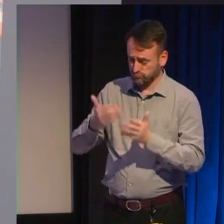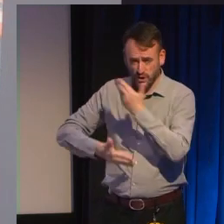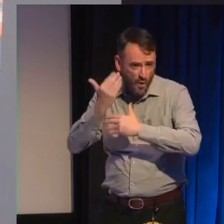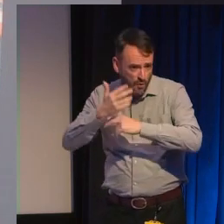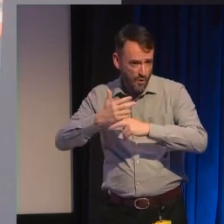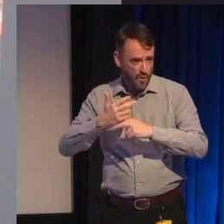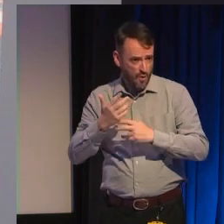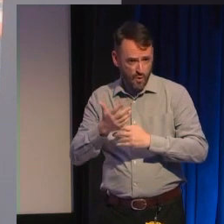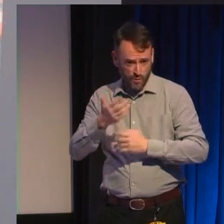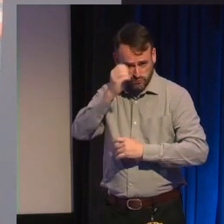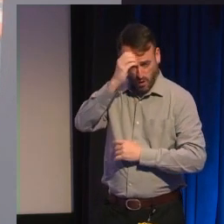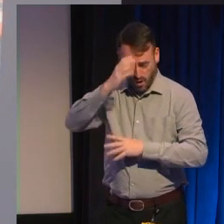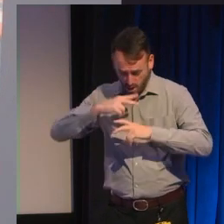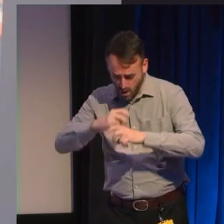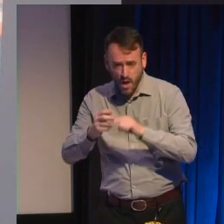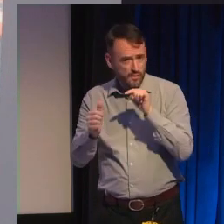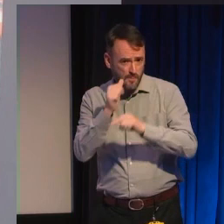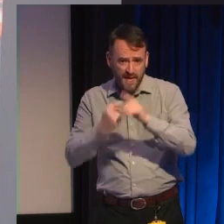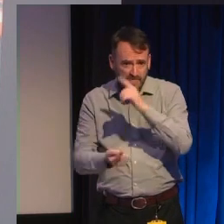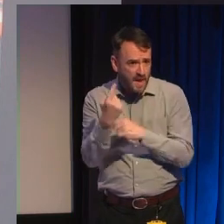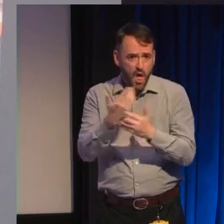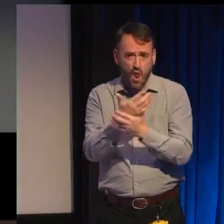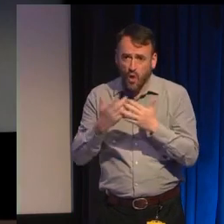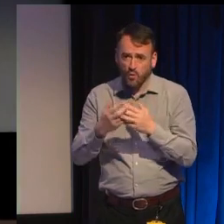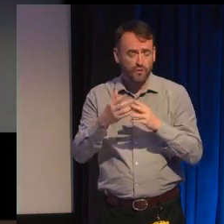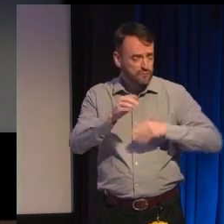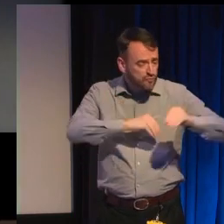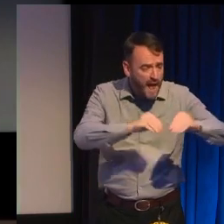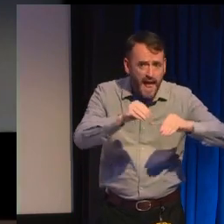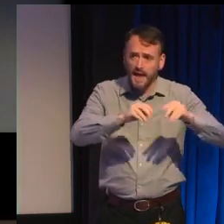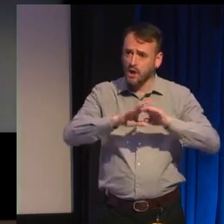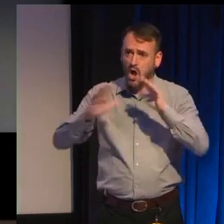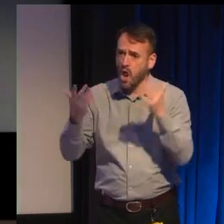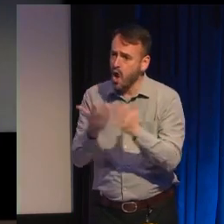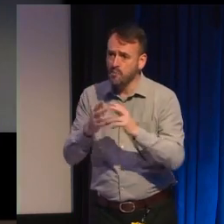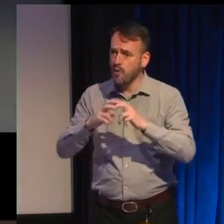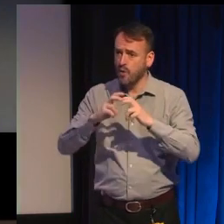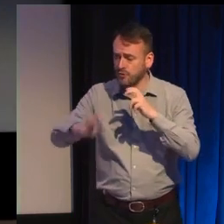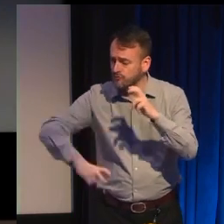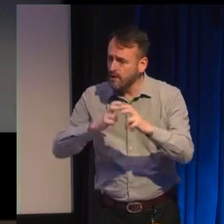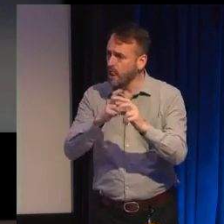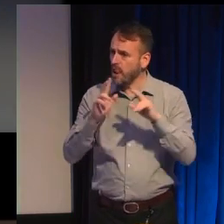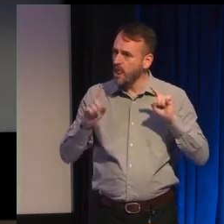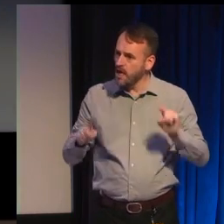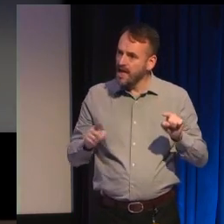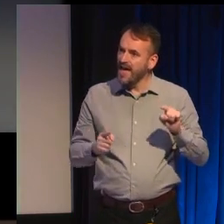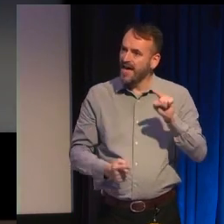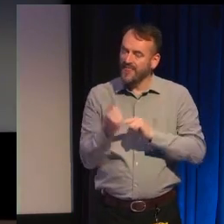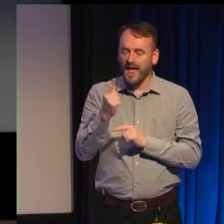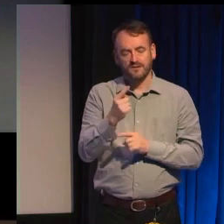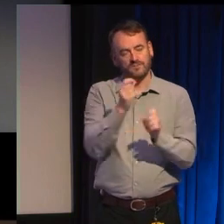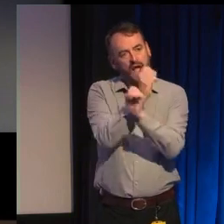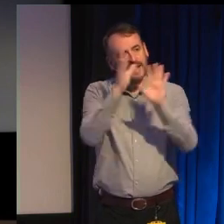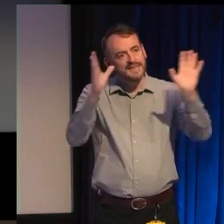trade and travel the modern concept of race didn't exist and religion more than skin color national origin was